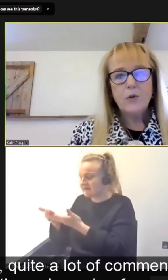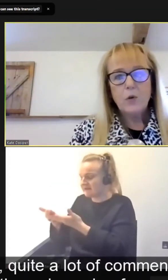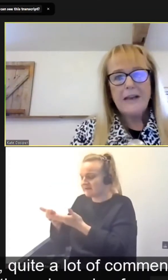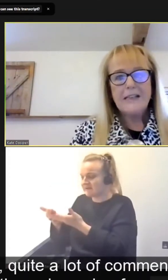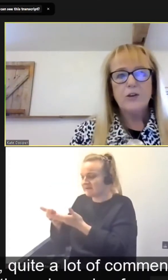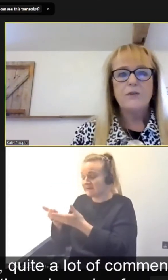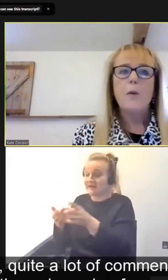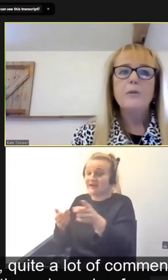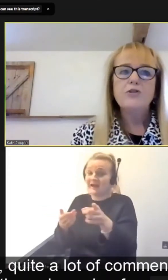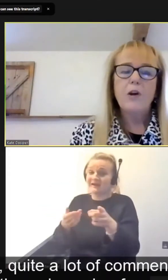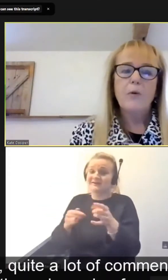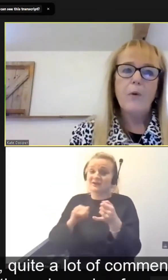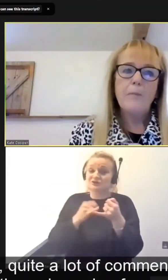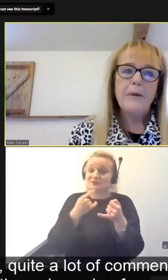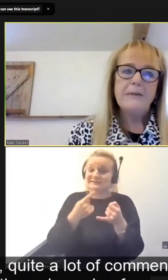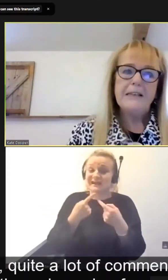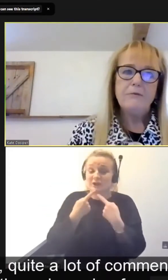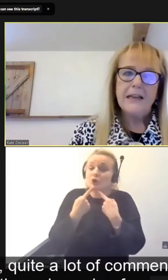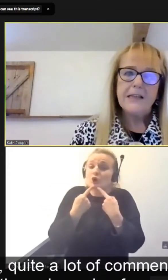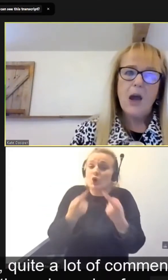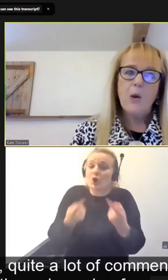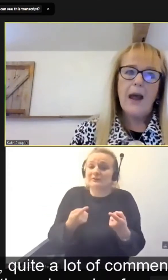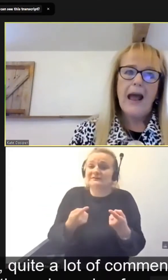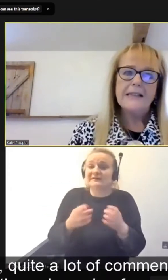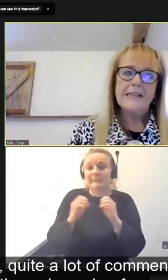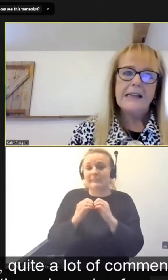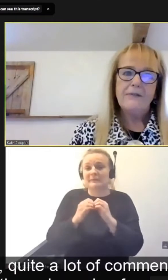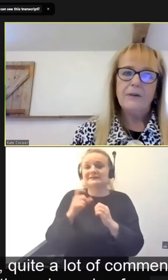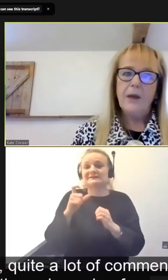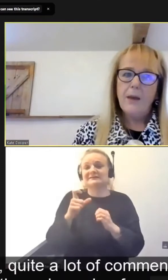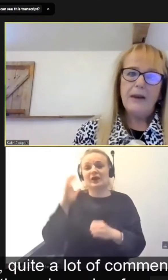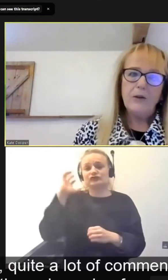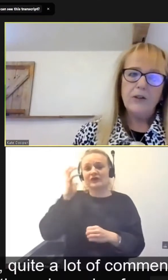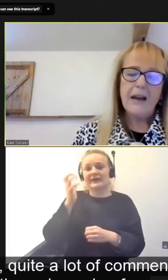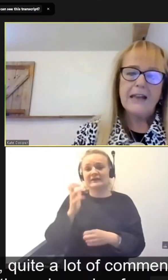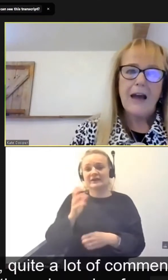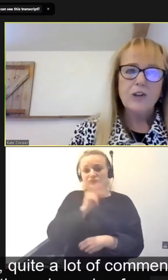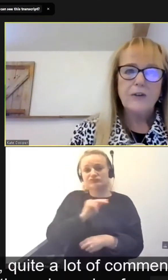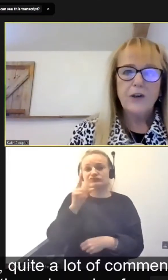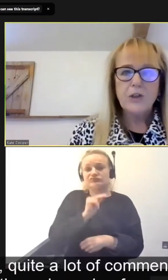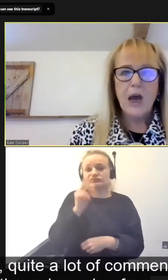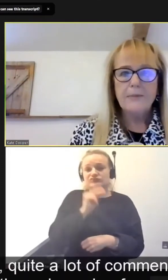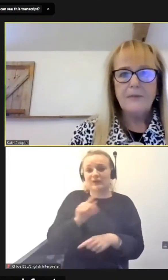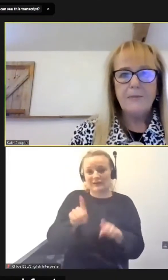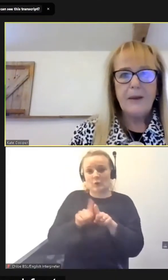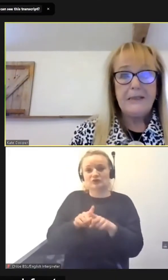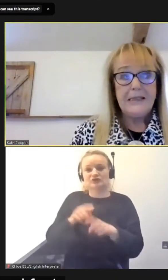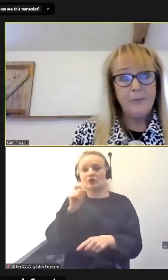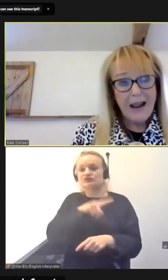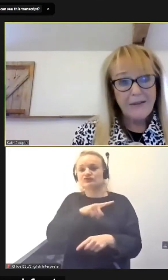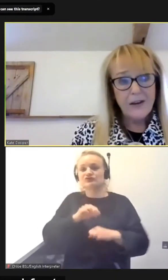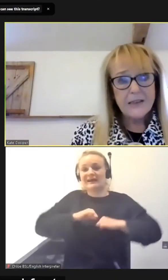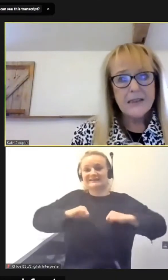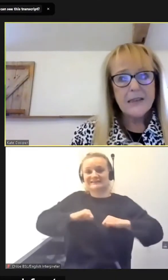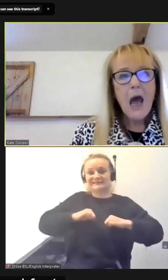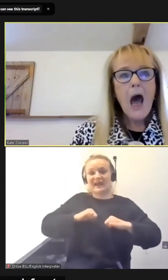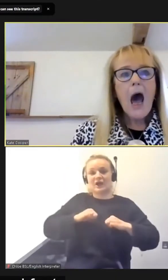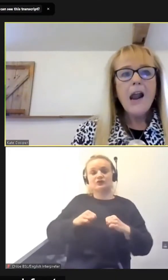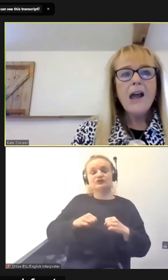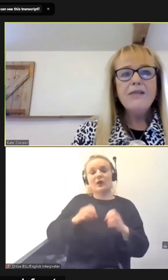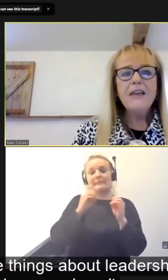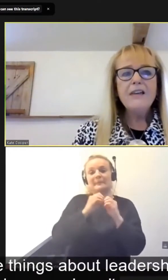said, quite a lot of commentary on BBC Radio and even been on the red couch a few times for BBC Breakfast.